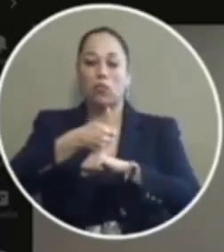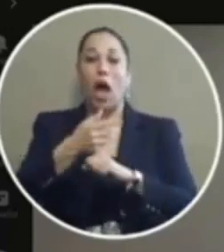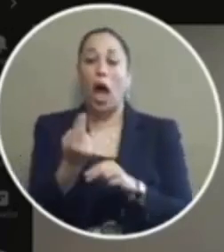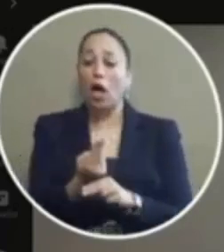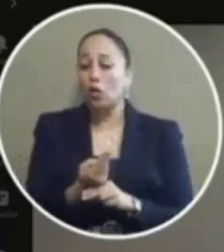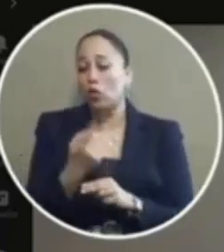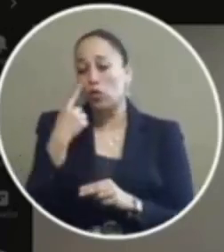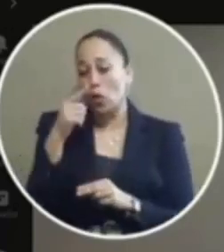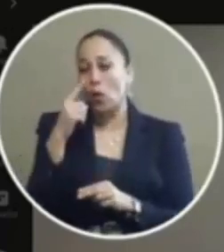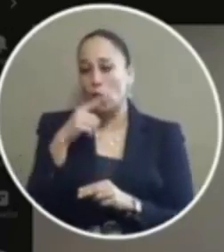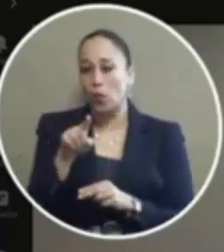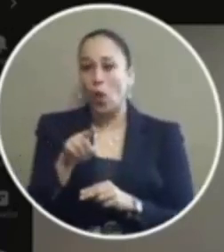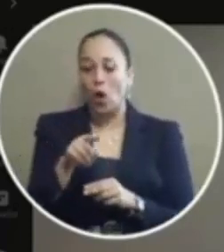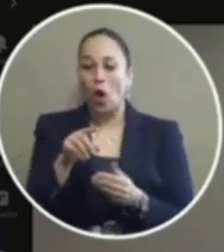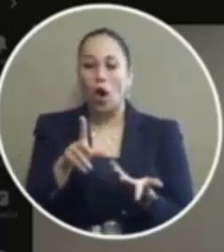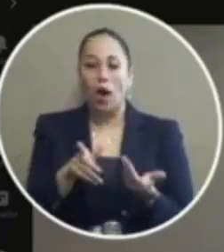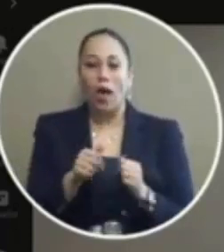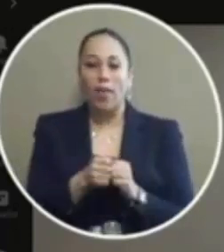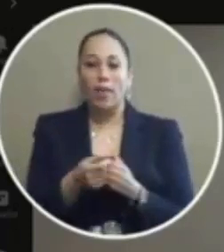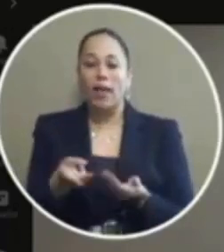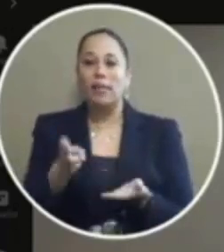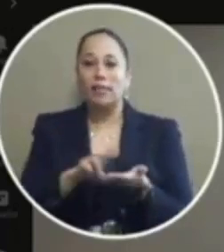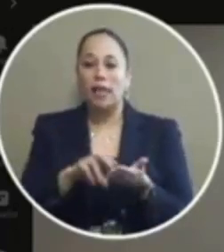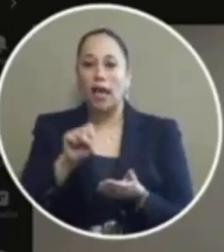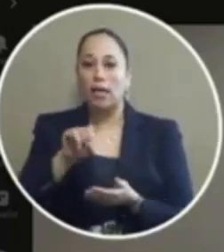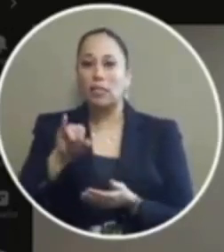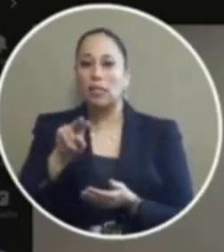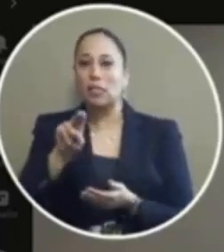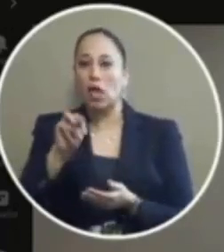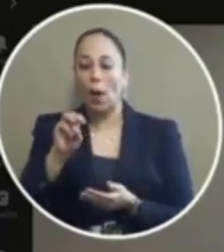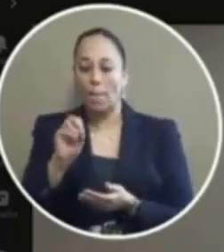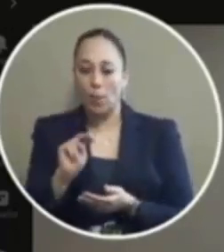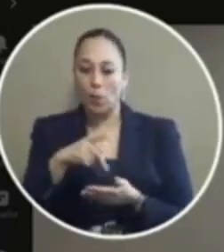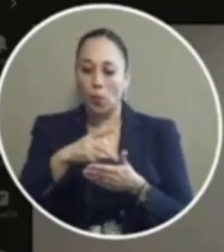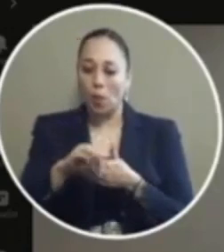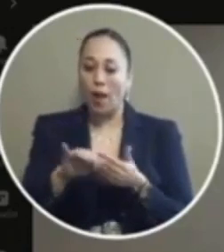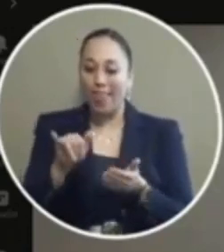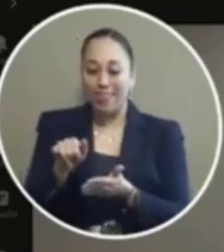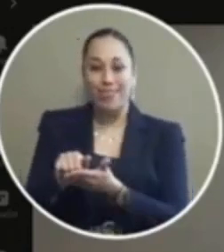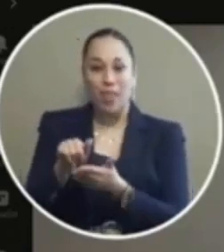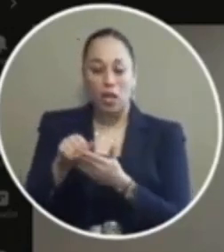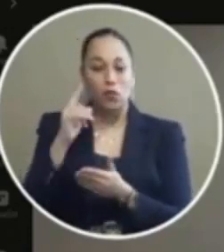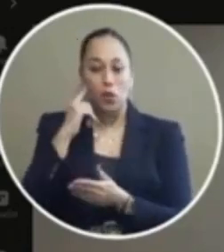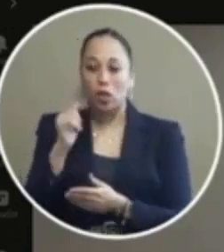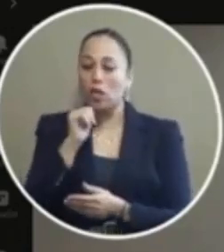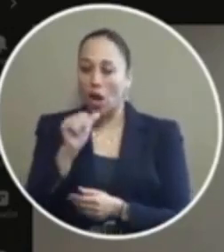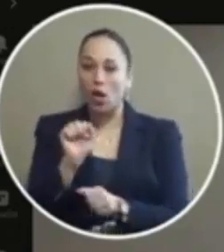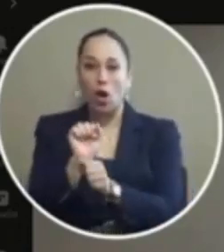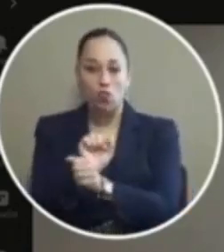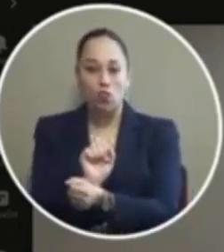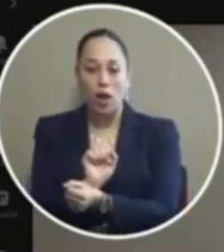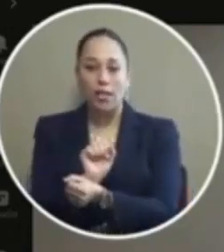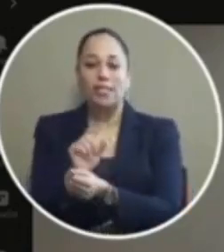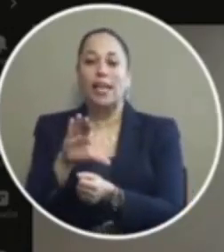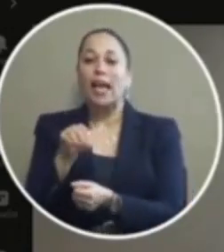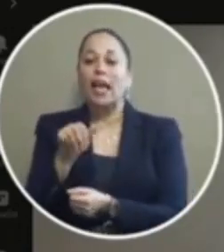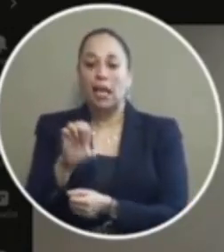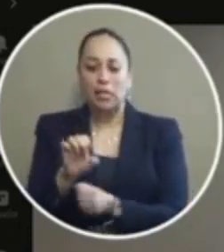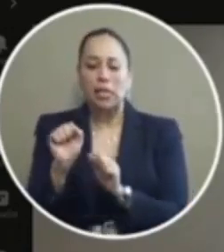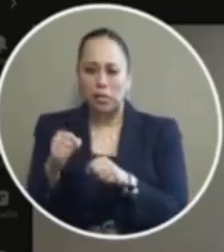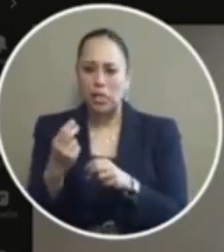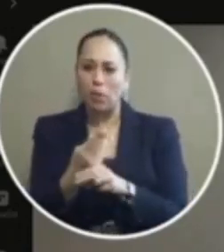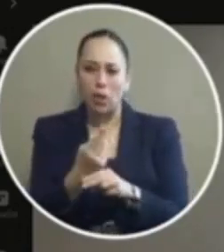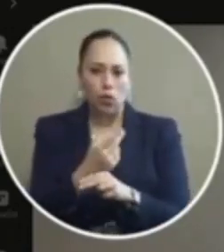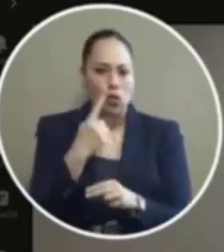used for the site and summons program the same program that is being used for the non-arrest cases can be used for